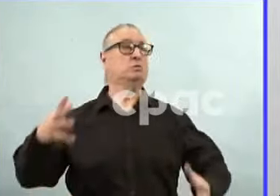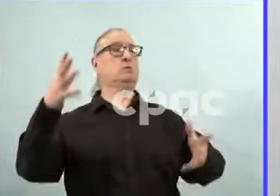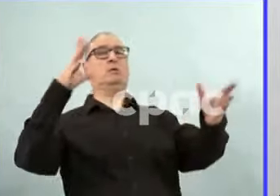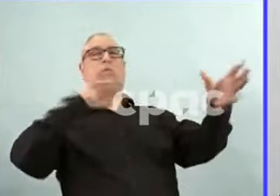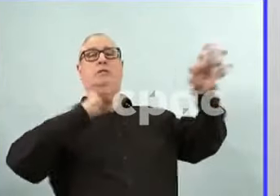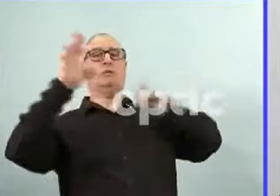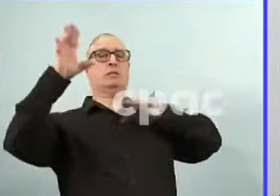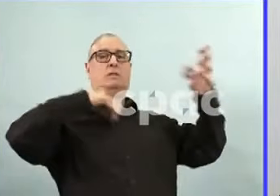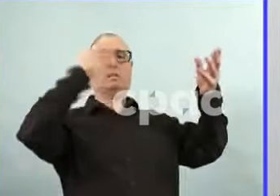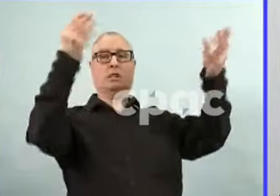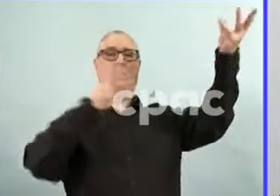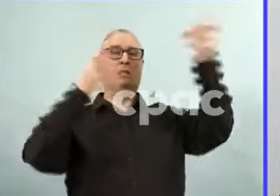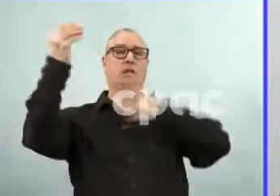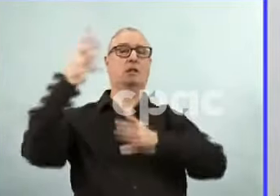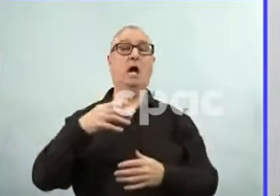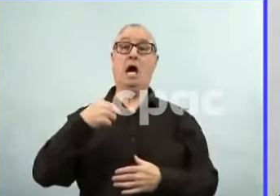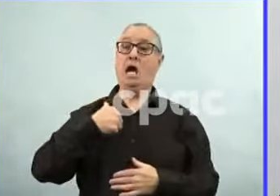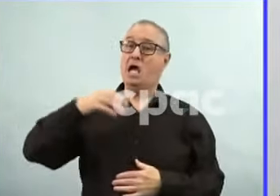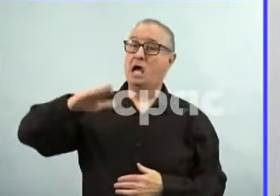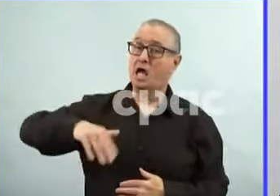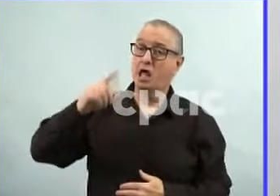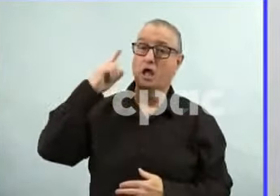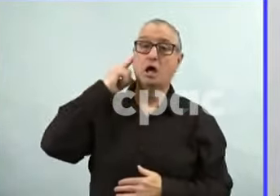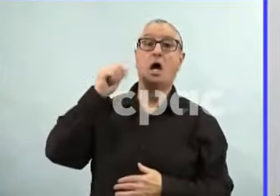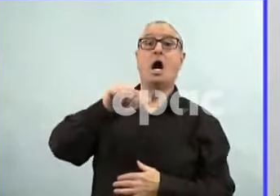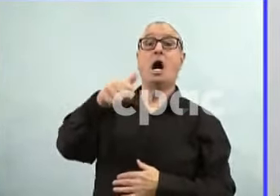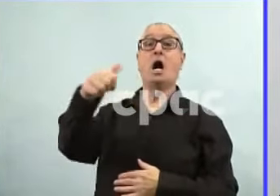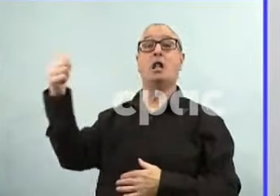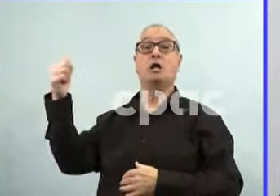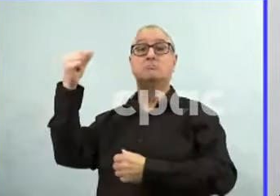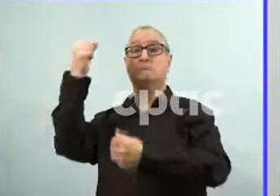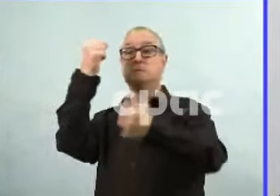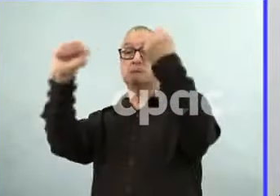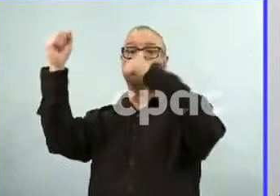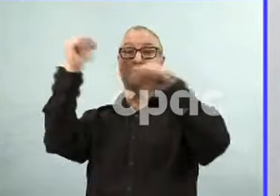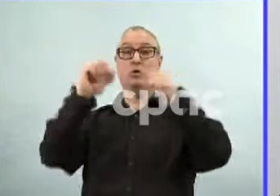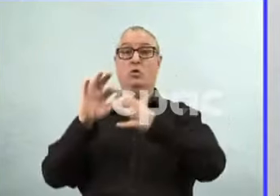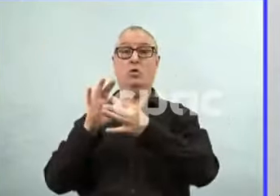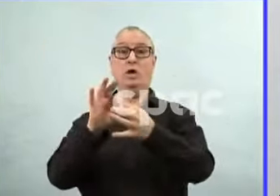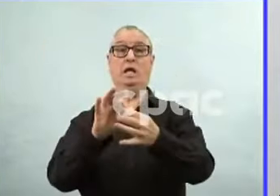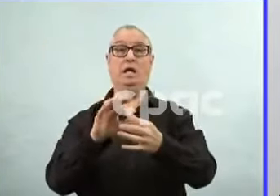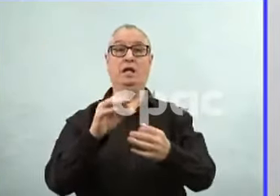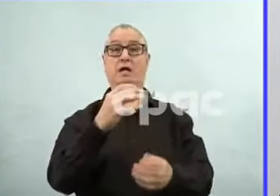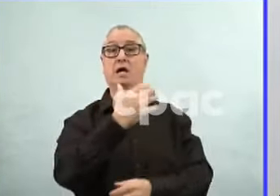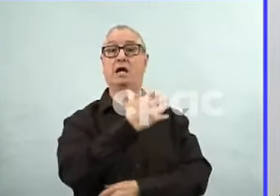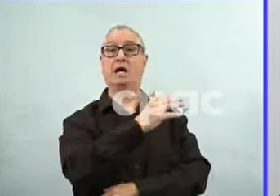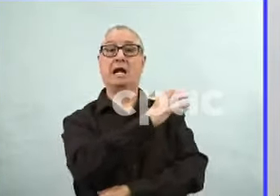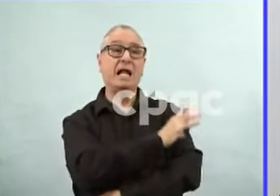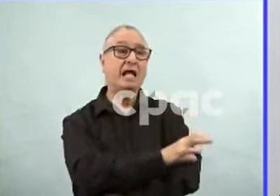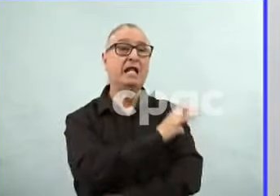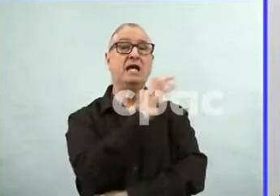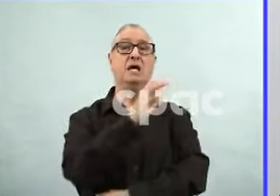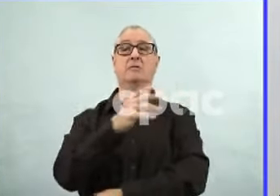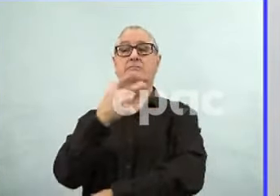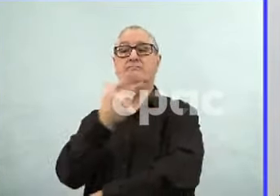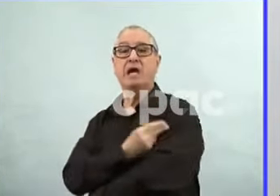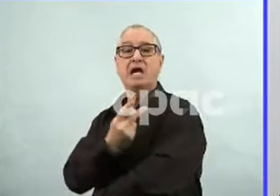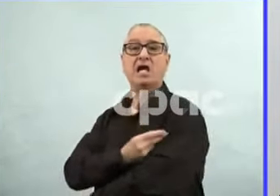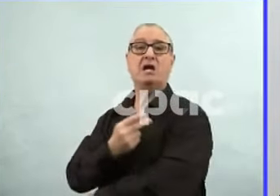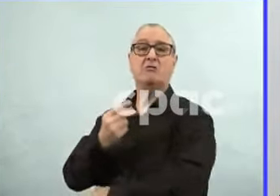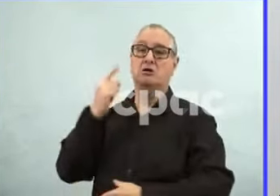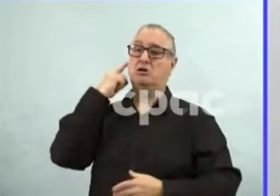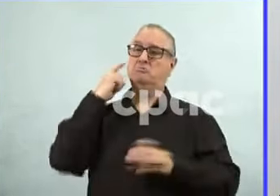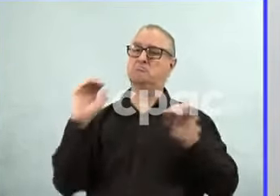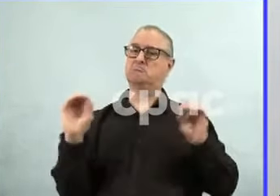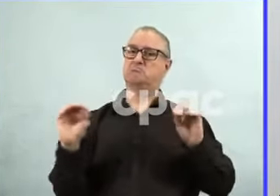plans for protesters to come to those clinics. But certainly we do have security teams who are monitoring at all times